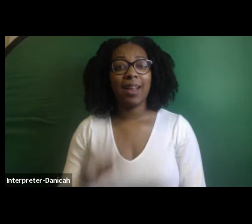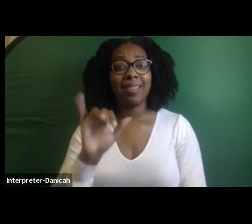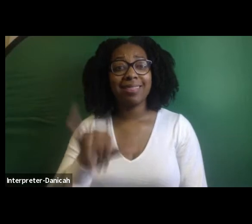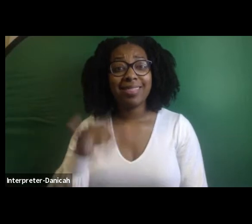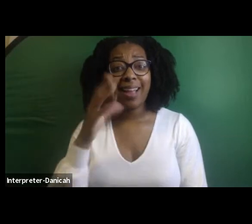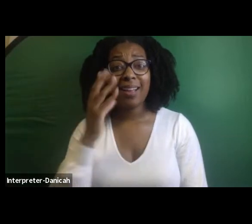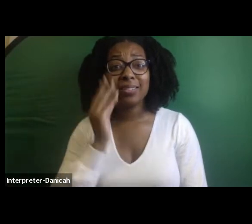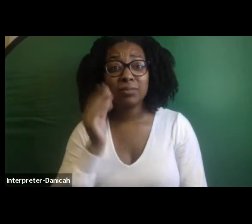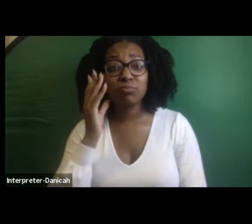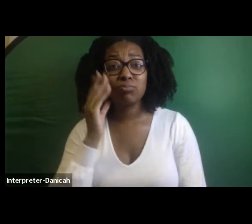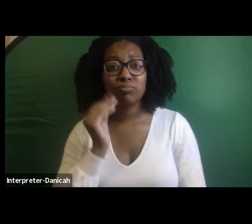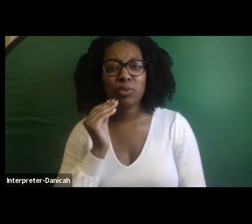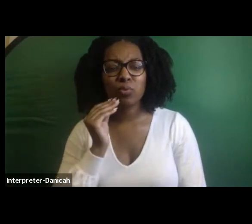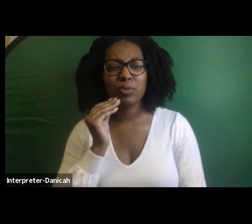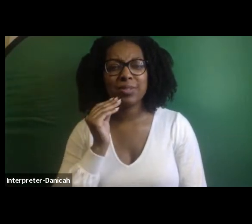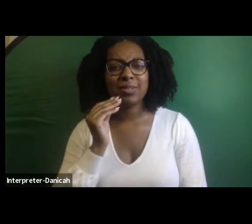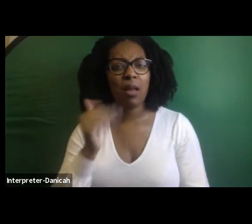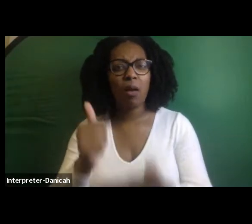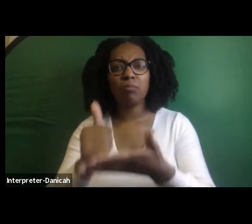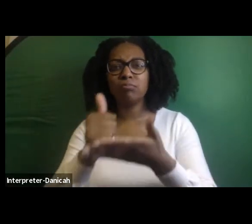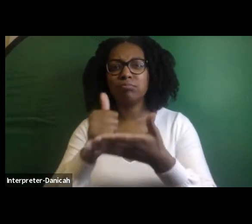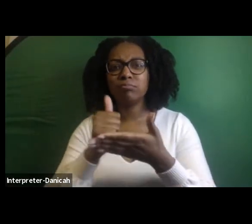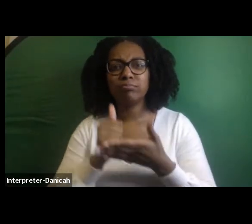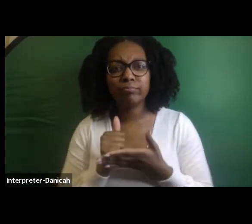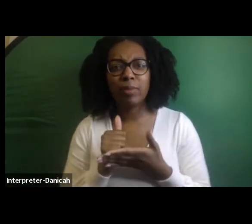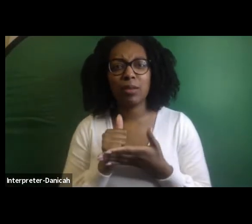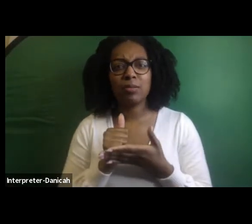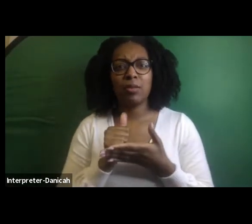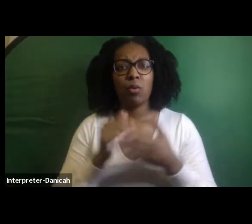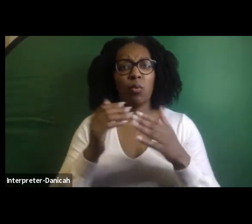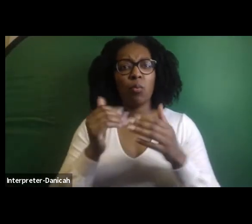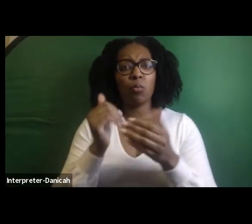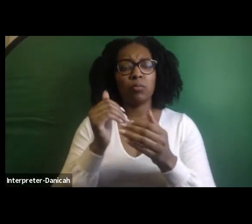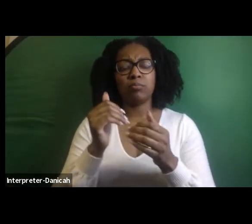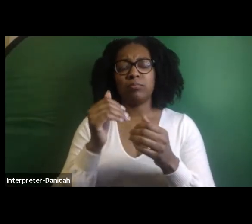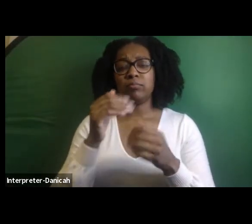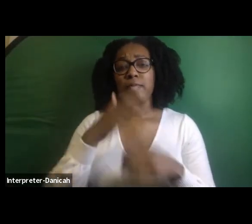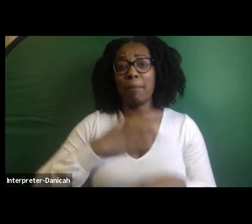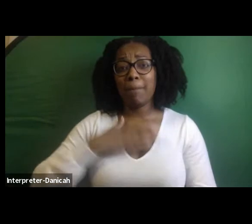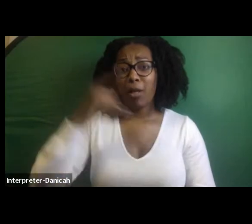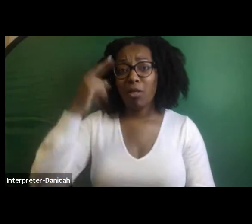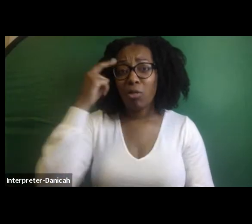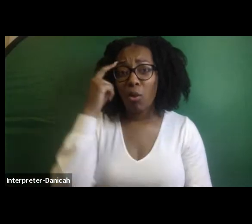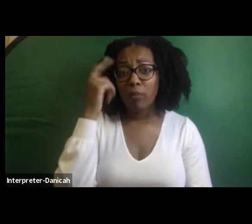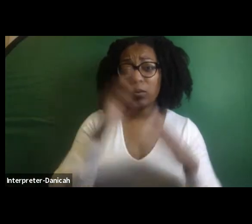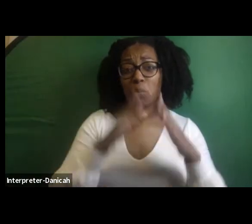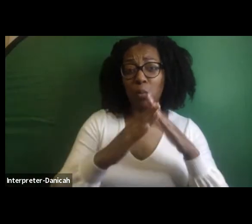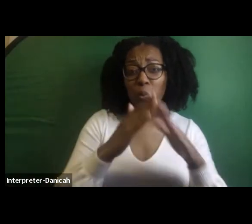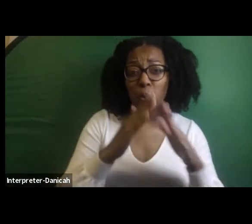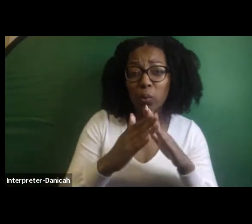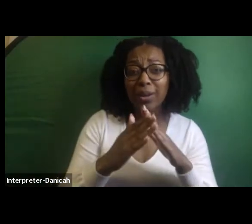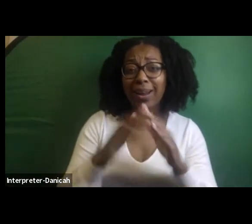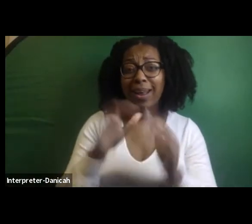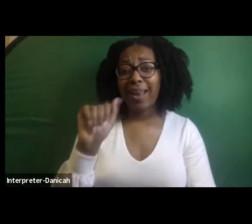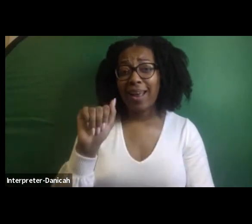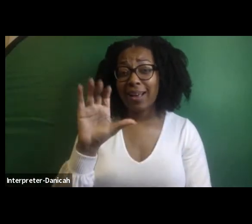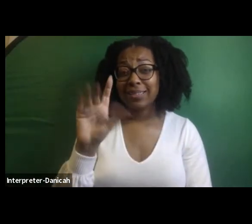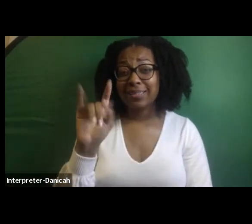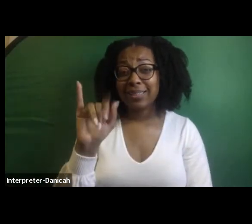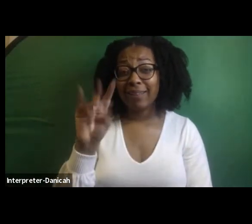collective activism, the way that I think about movement and the need of